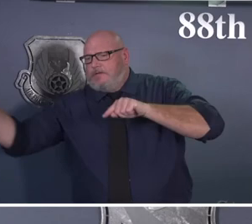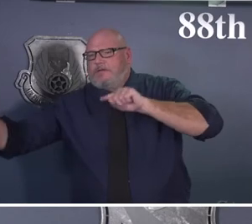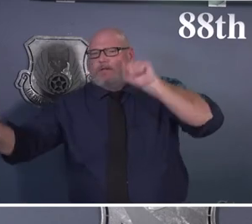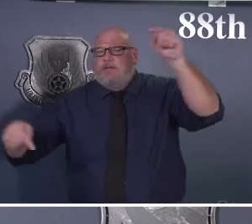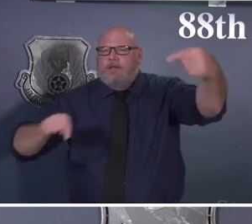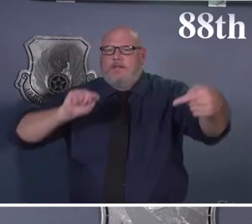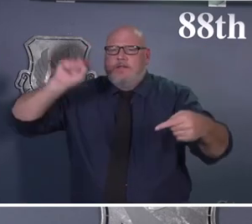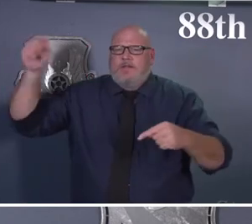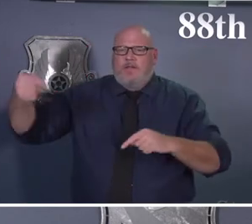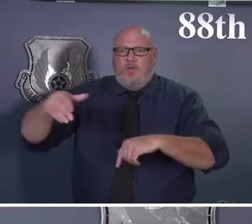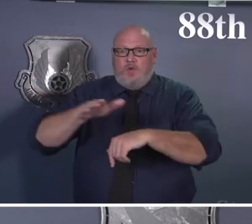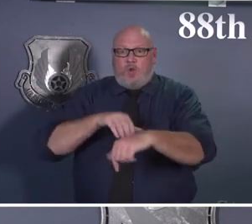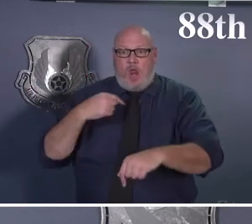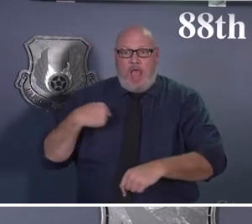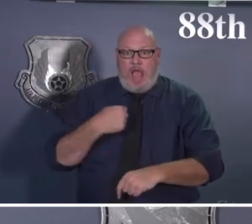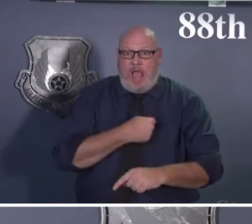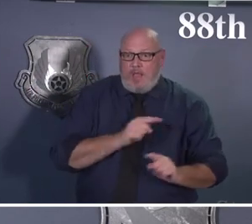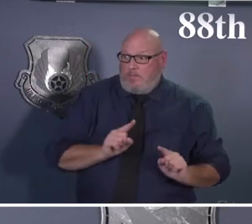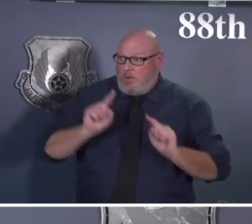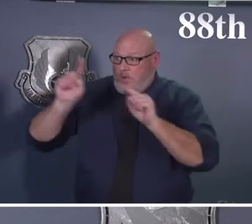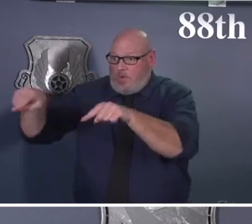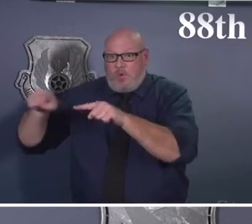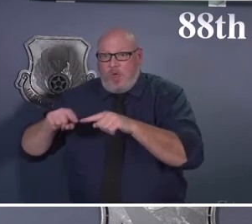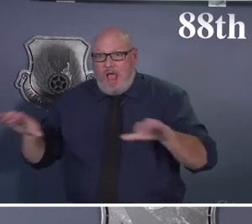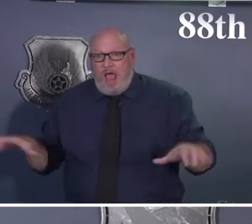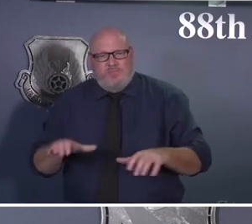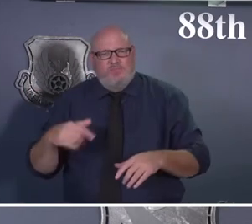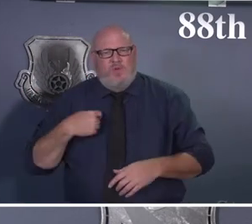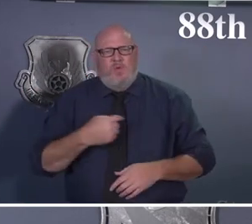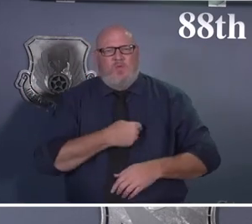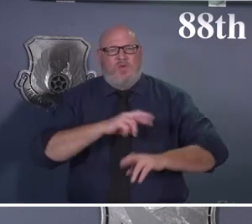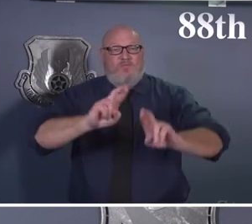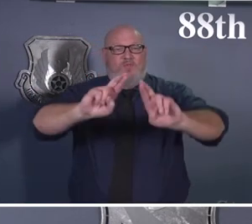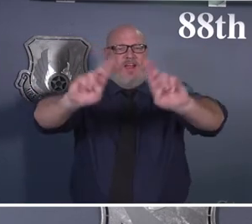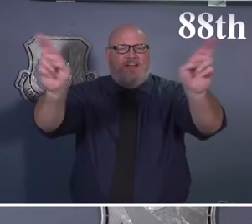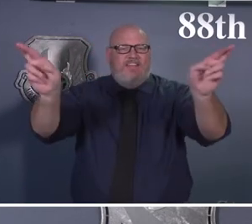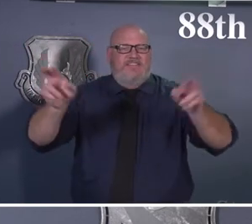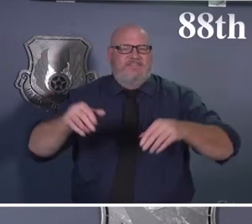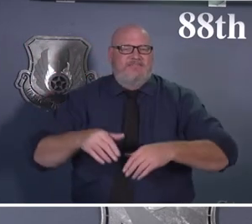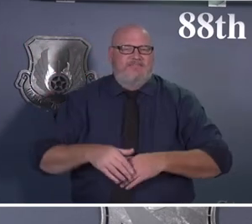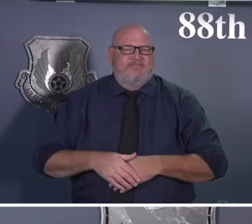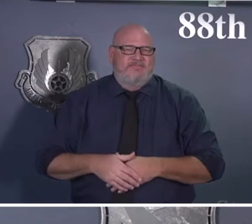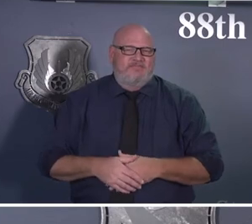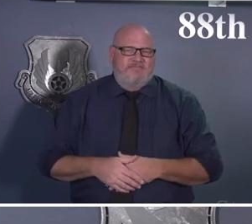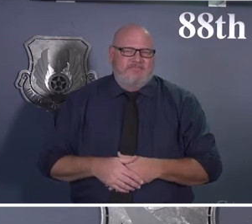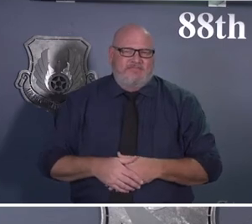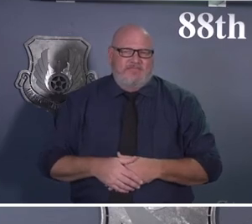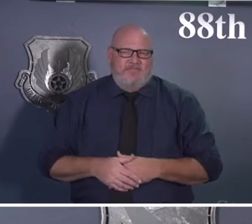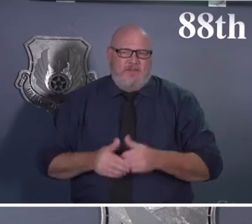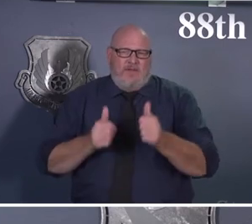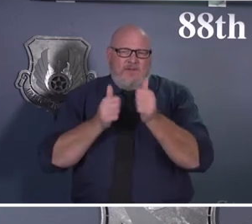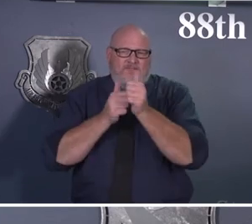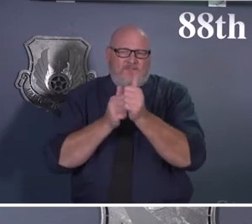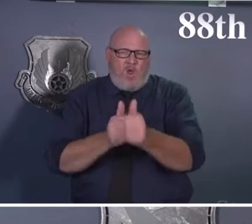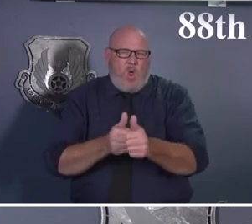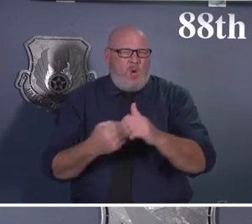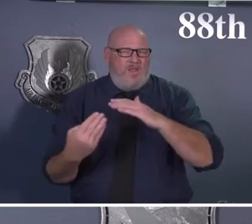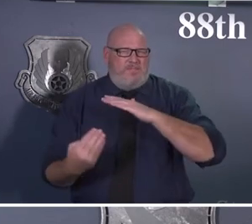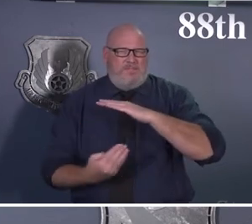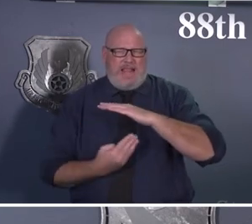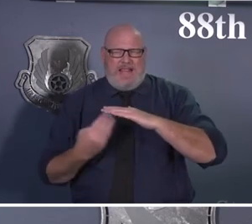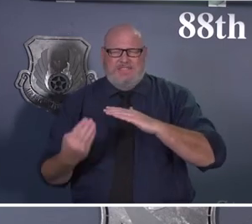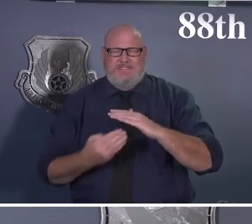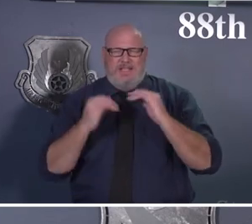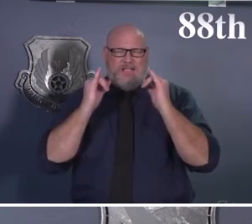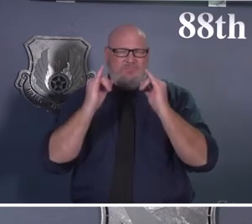that's why we do this. That's why it's so important that we're following the basic mitigating measures. Because if we